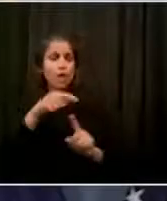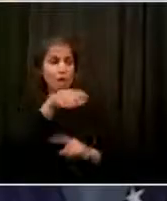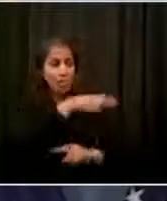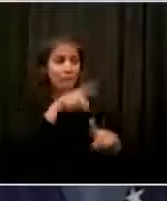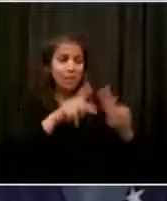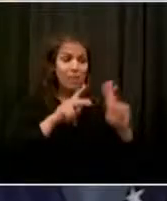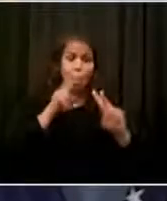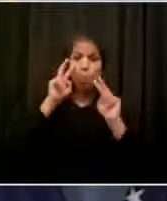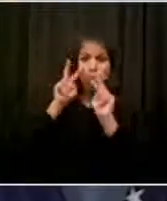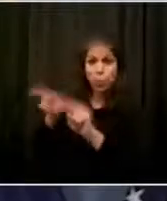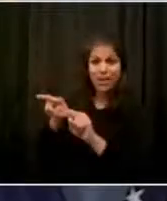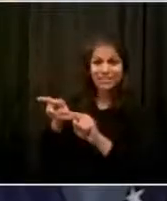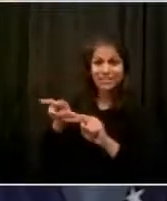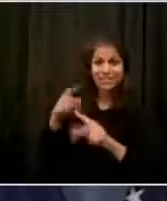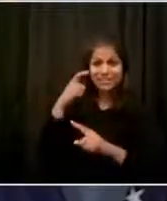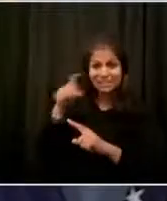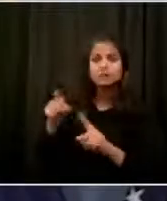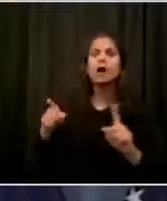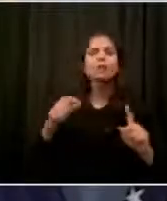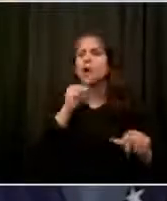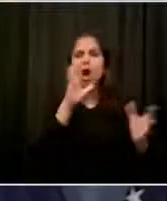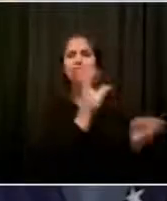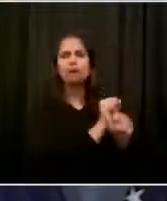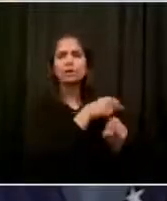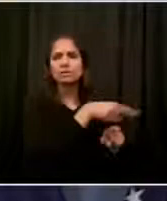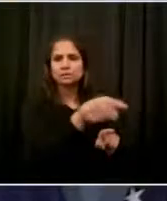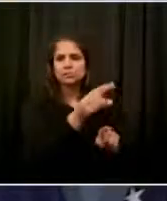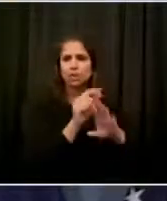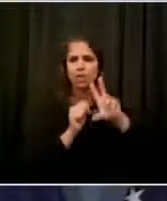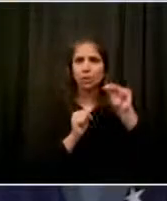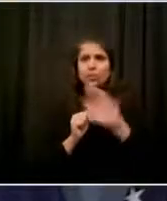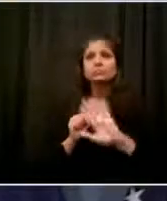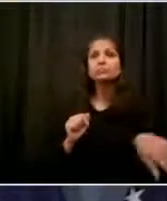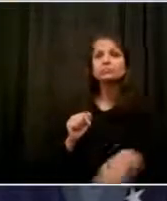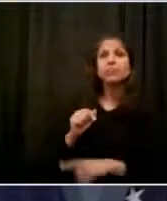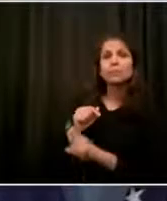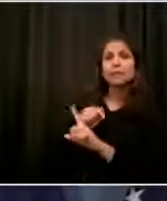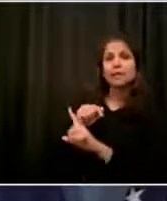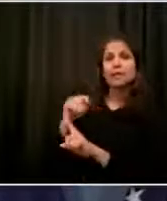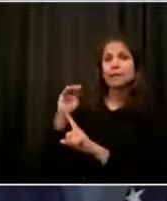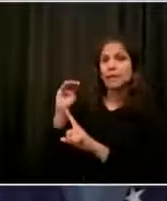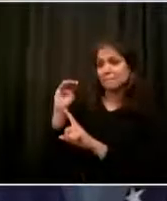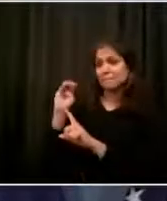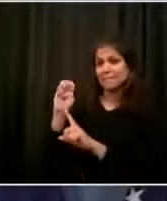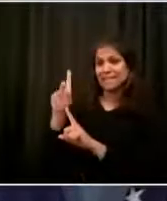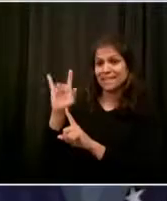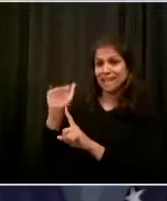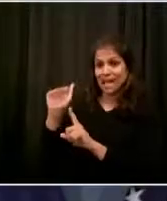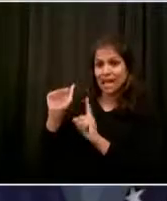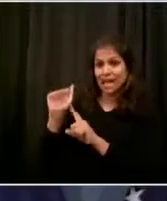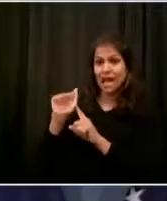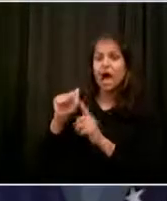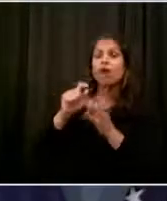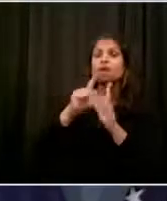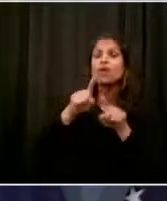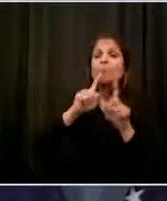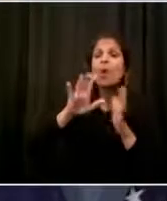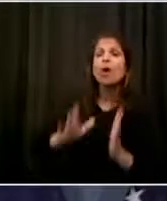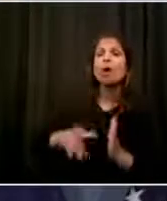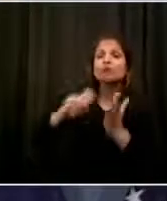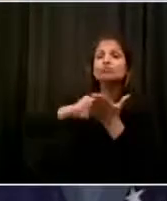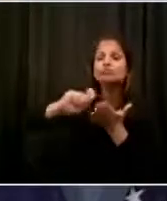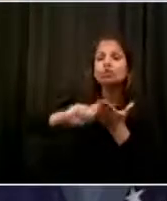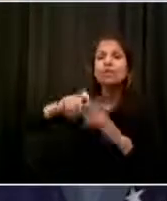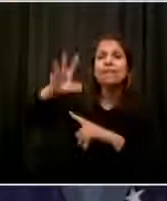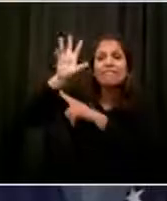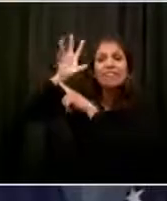certified legal observers, certified media. And, Jake, not everyone, of course, who claims to be something is something. But,